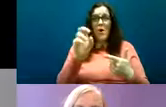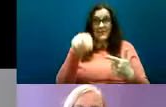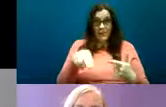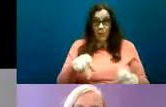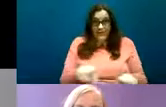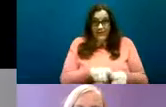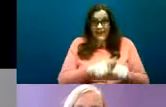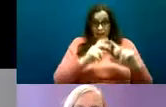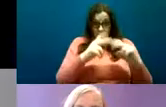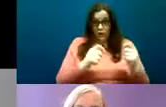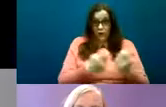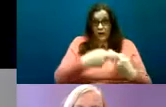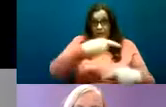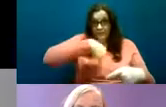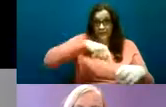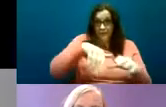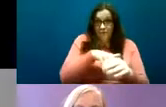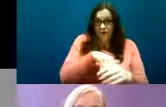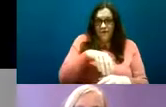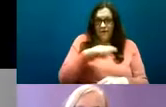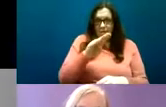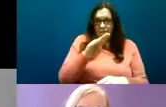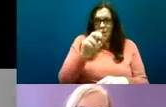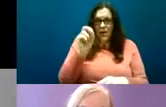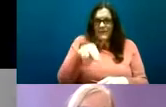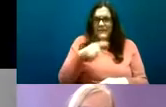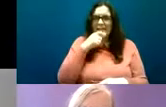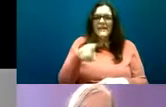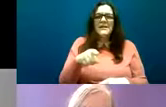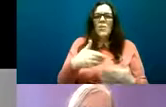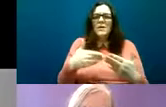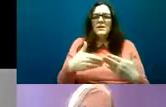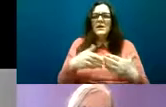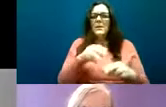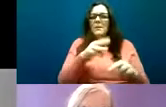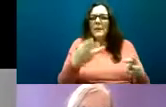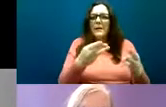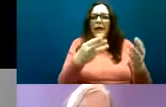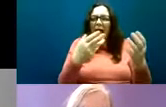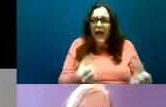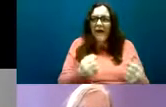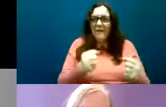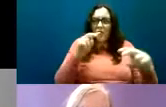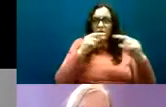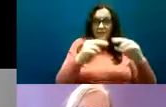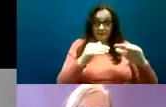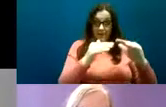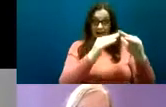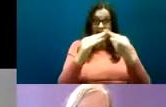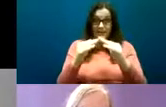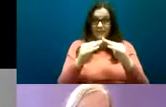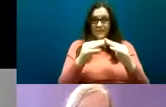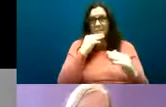was that people with autism in the house population was 1 to 1.5% which